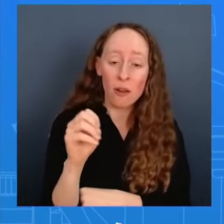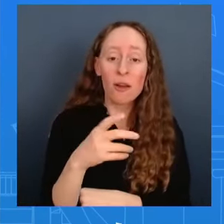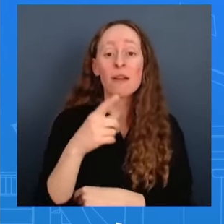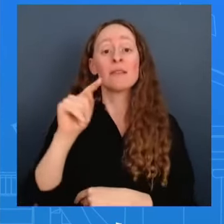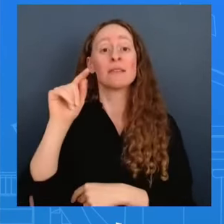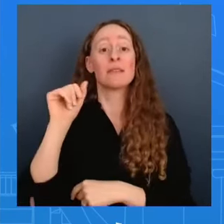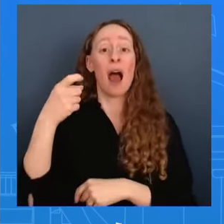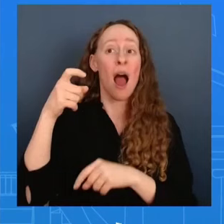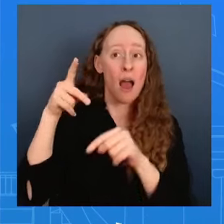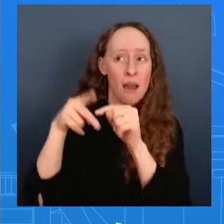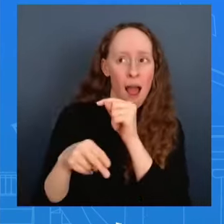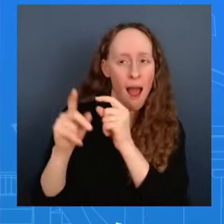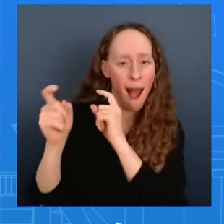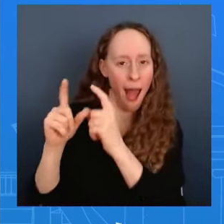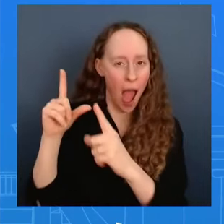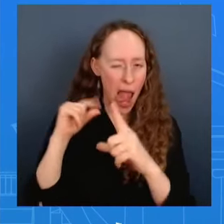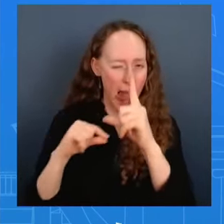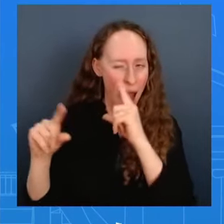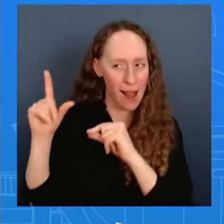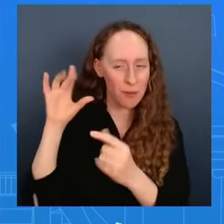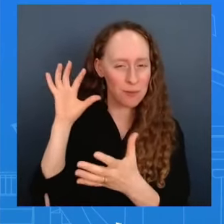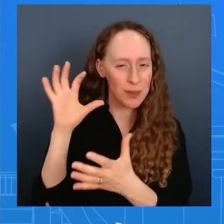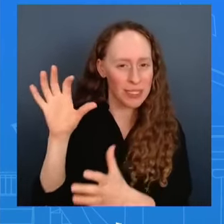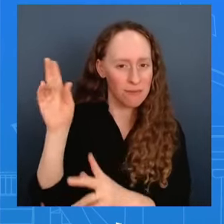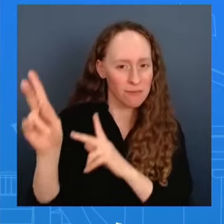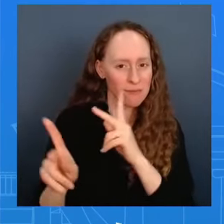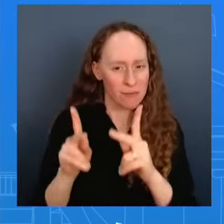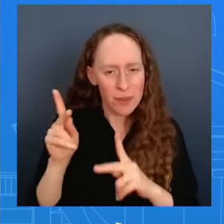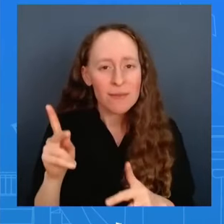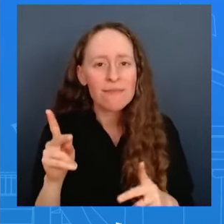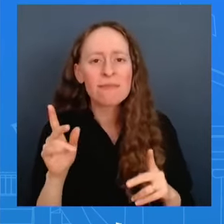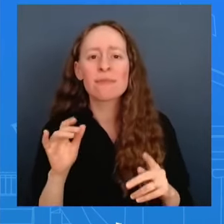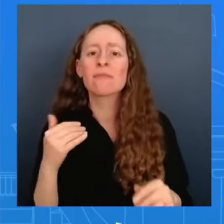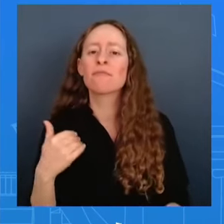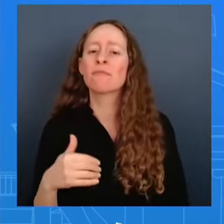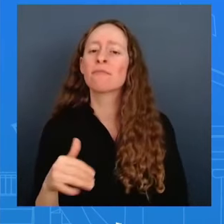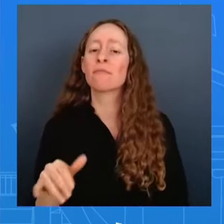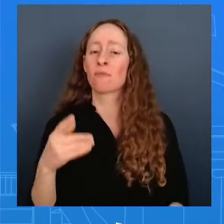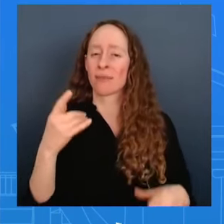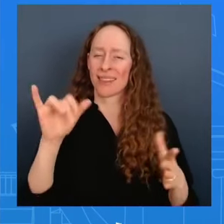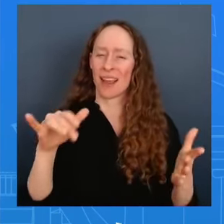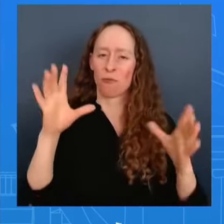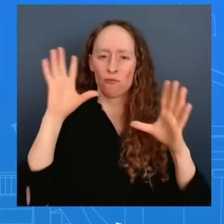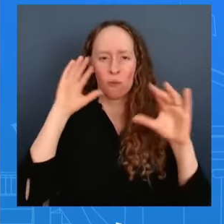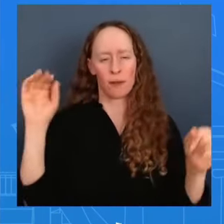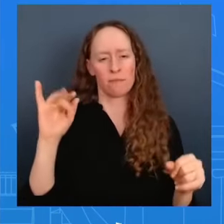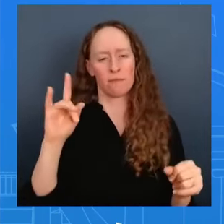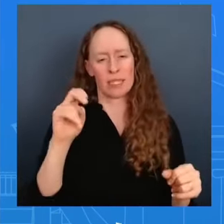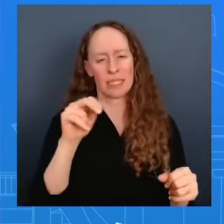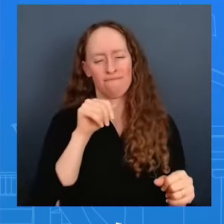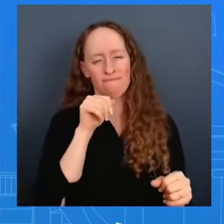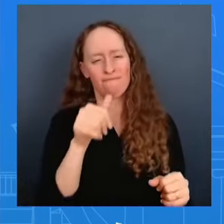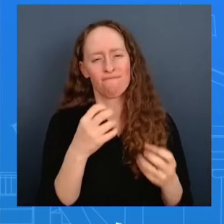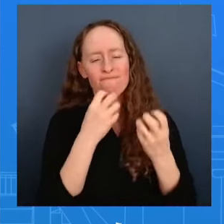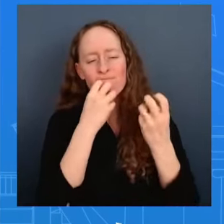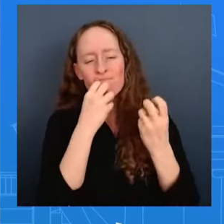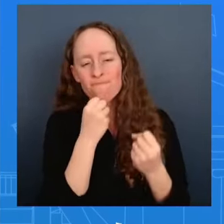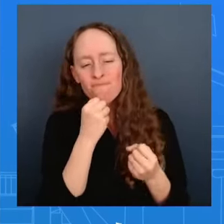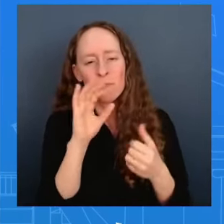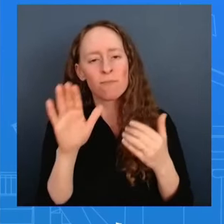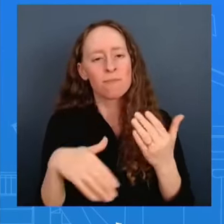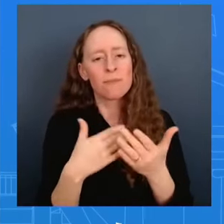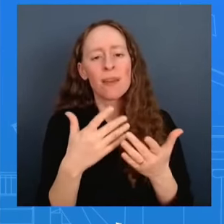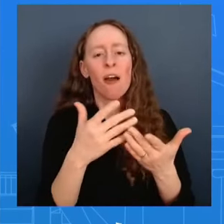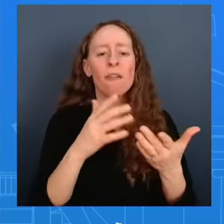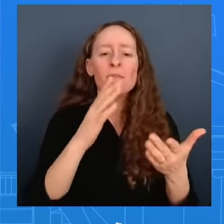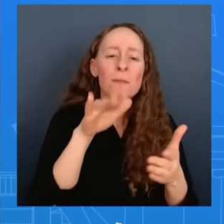president wants to do he wants to make sure that we're building an economy from the bottom up middle out and again we get it we get that prices are too high